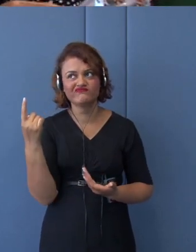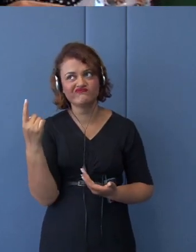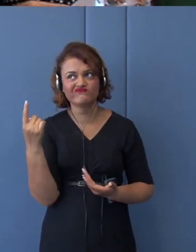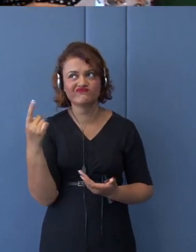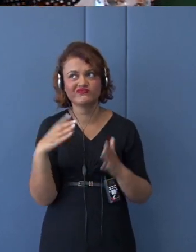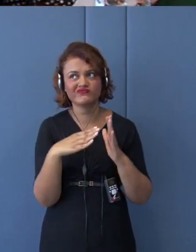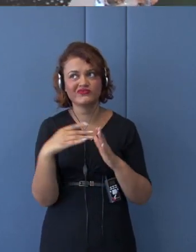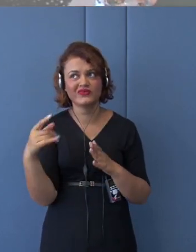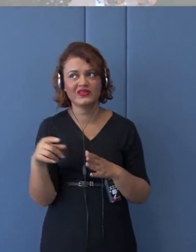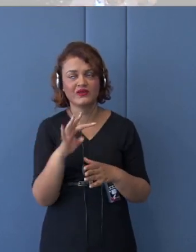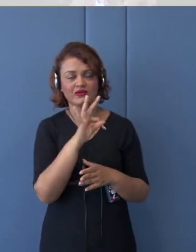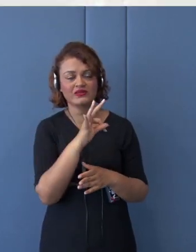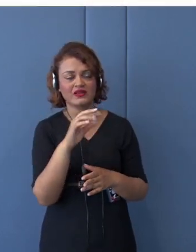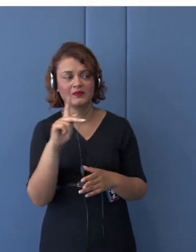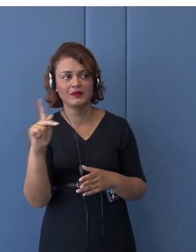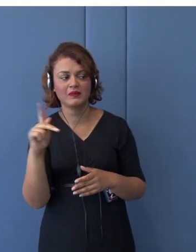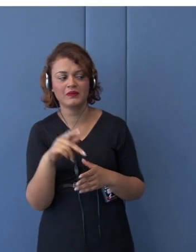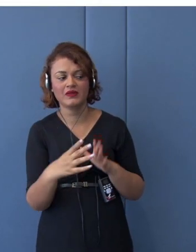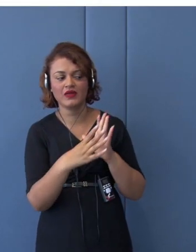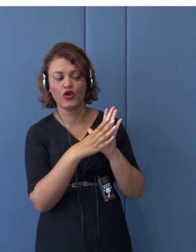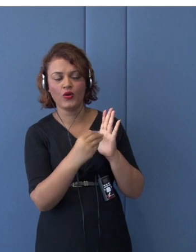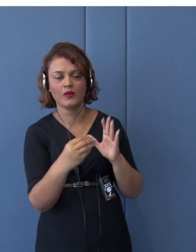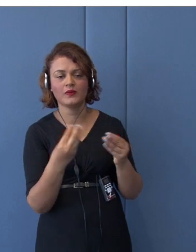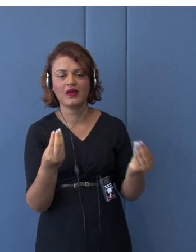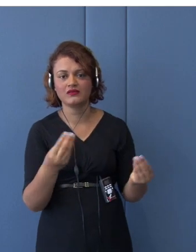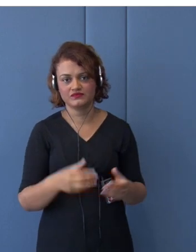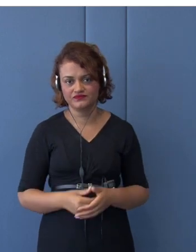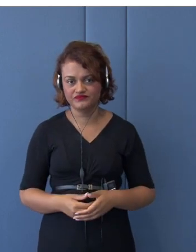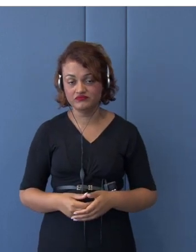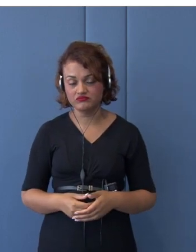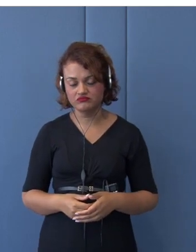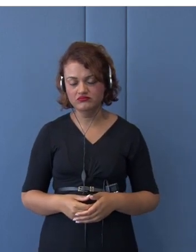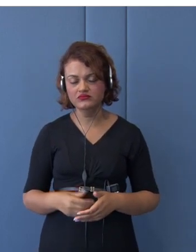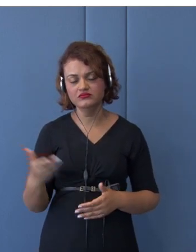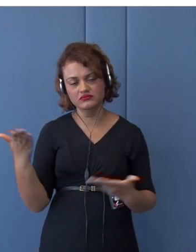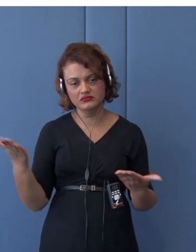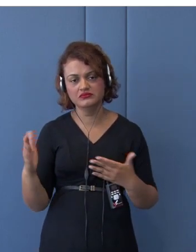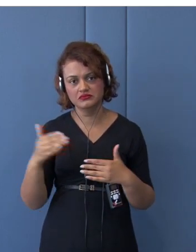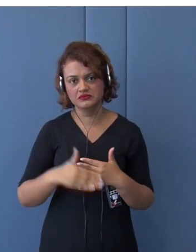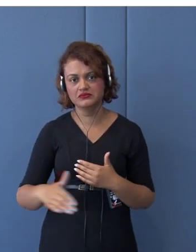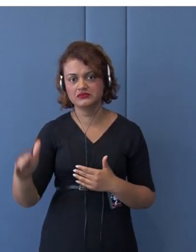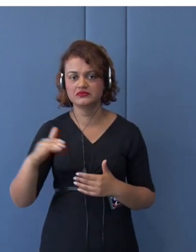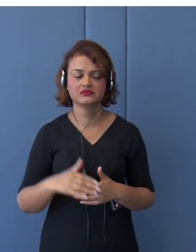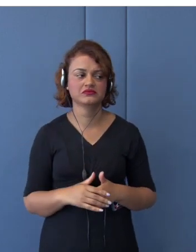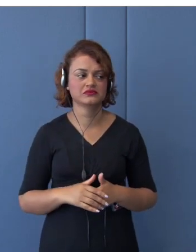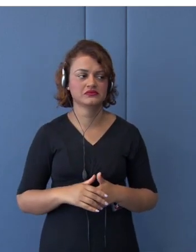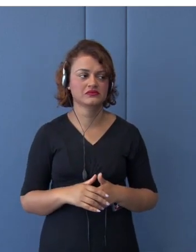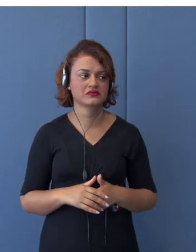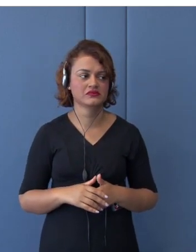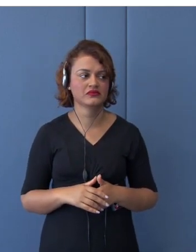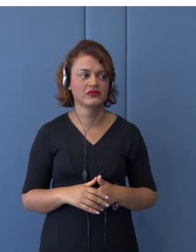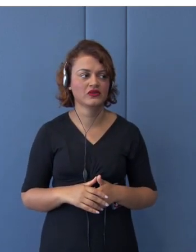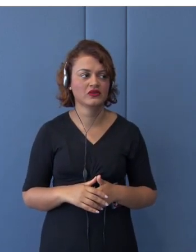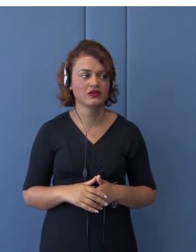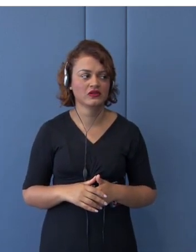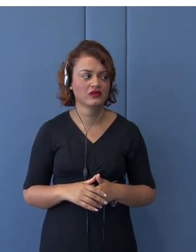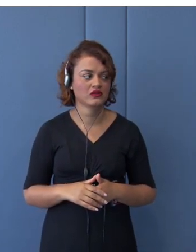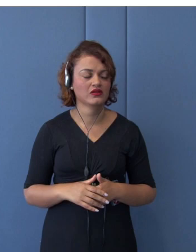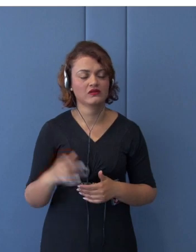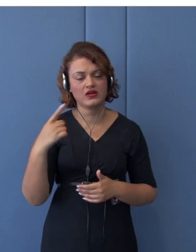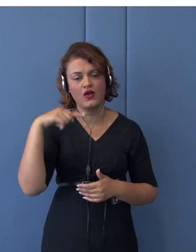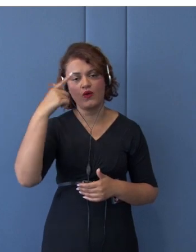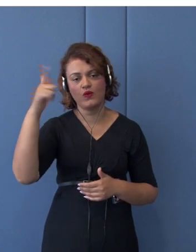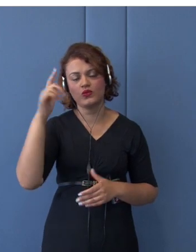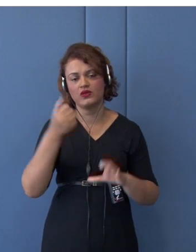let's move on to other elements. Sorry. EES.